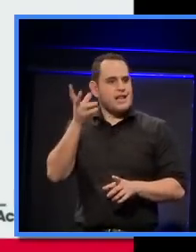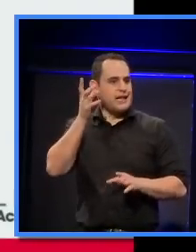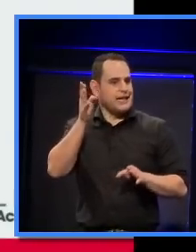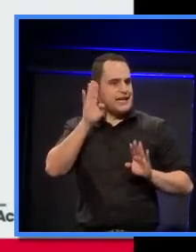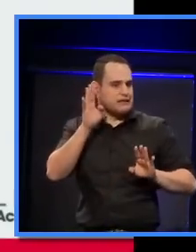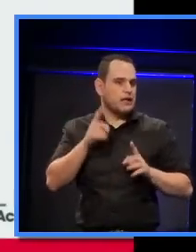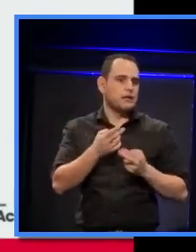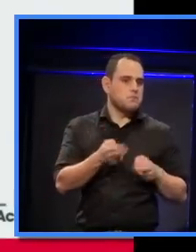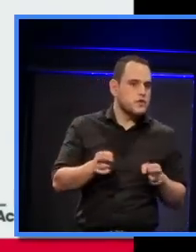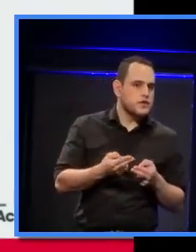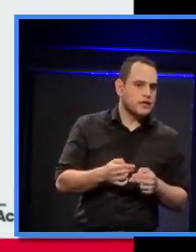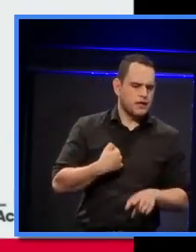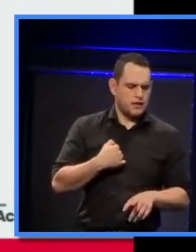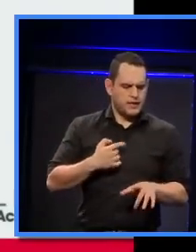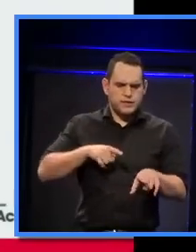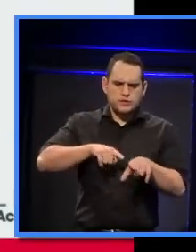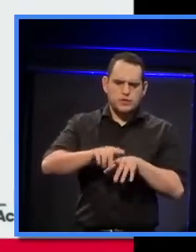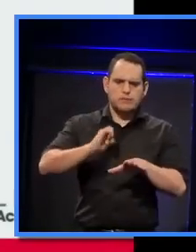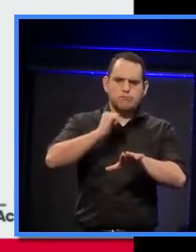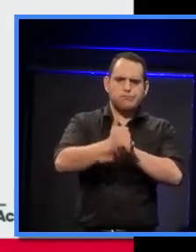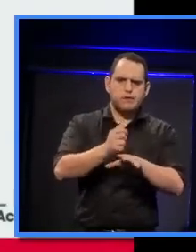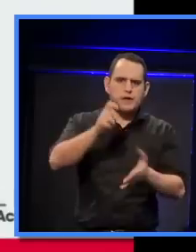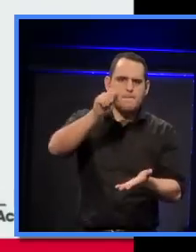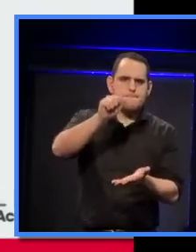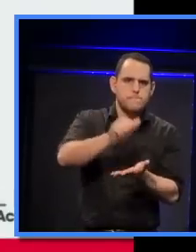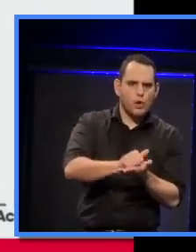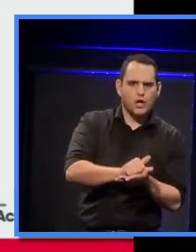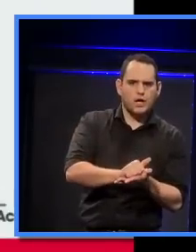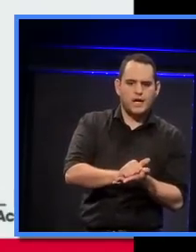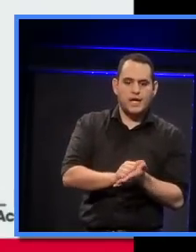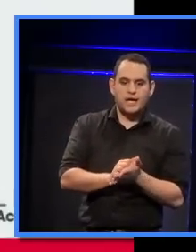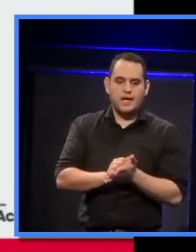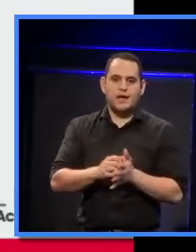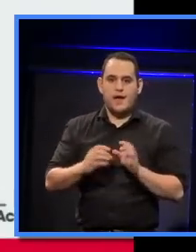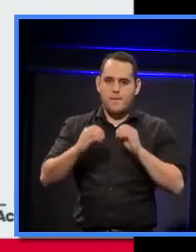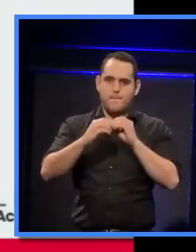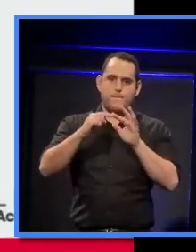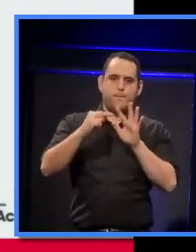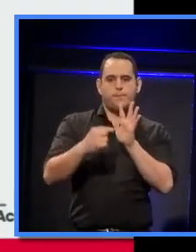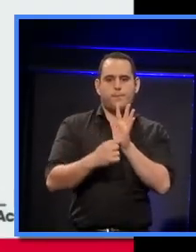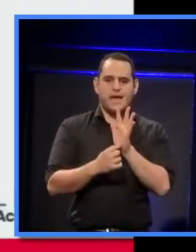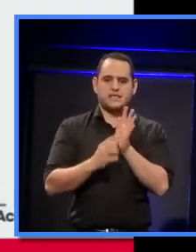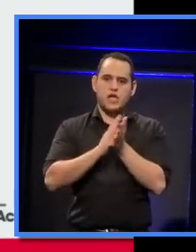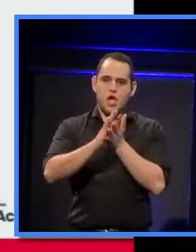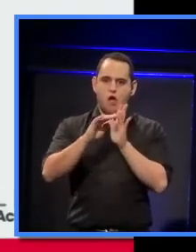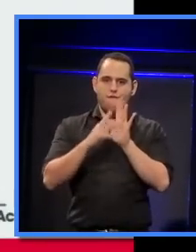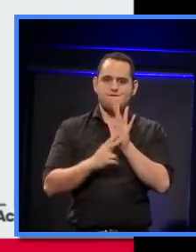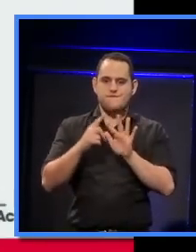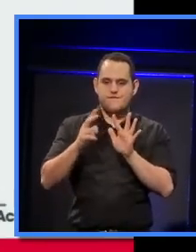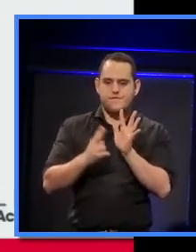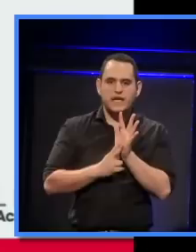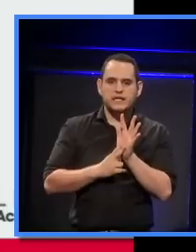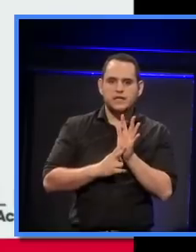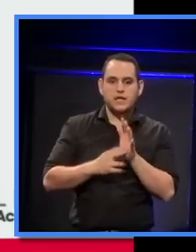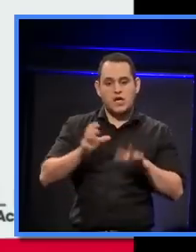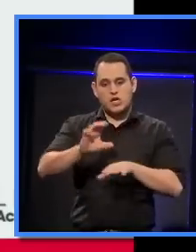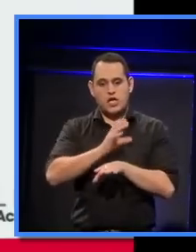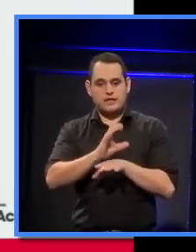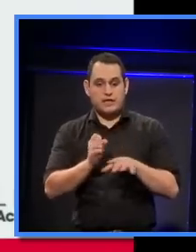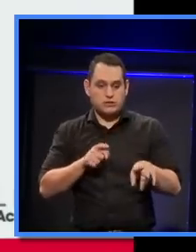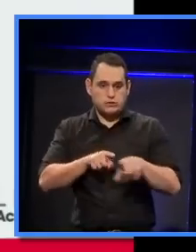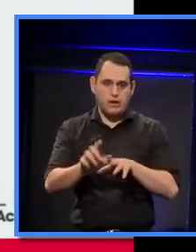out. I tried to book for a Beethoven concert in November this year, a month ago I tried to book,